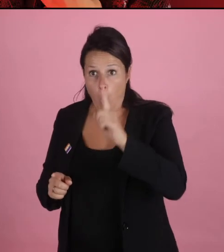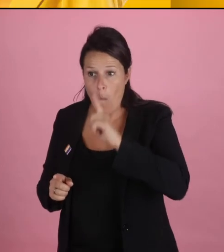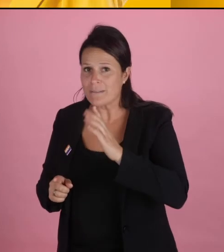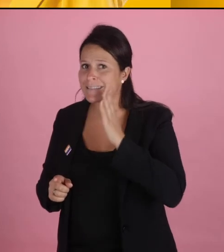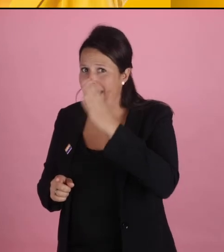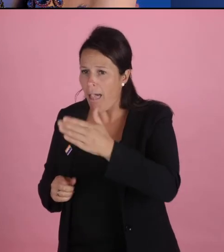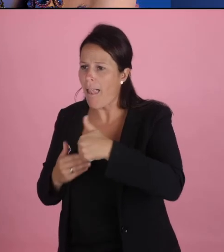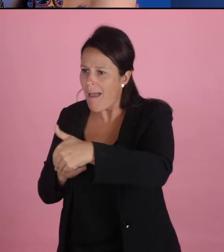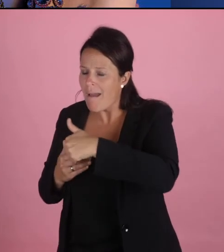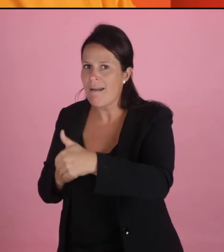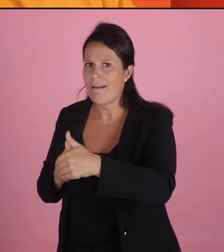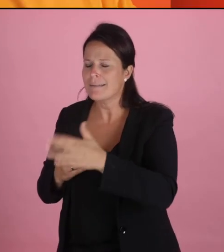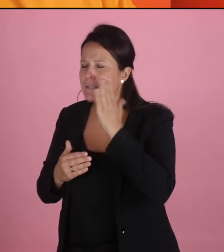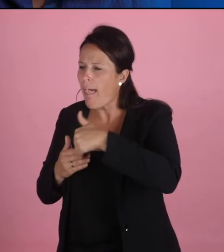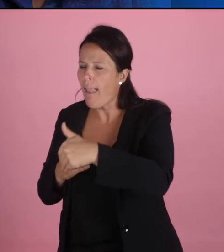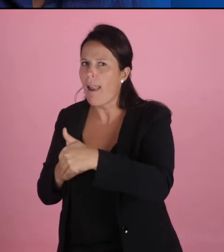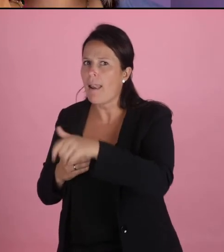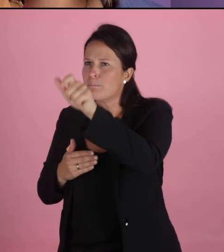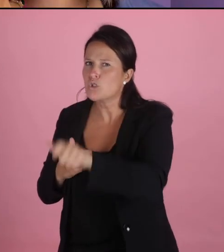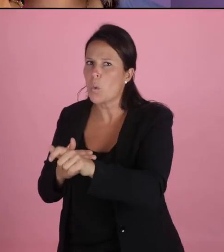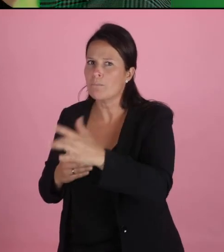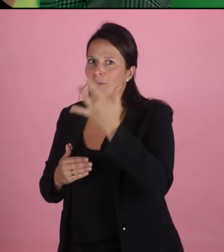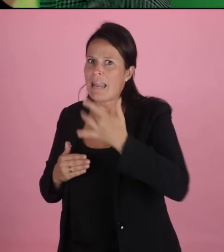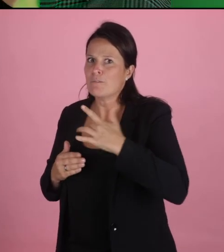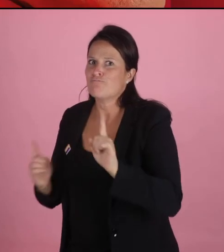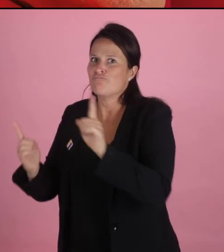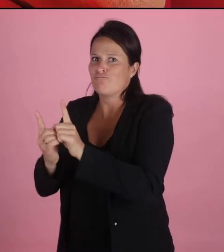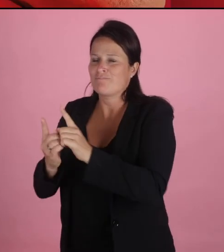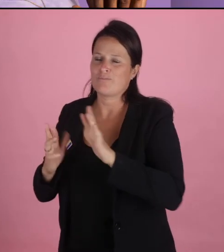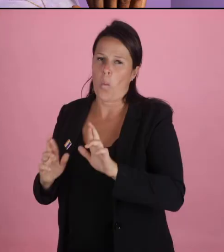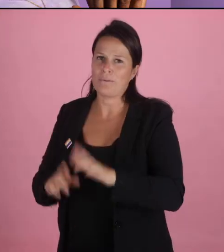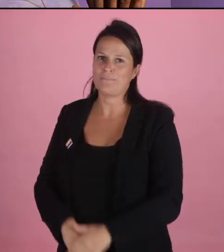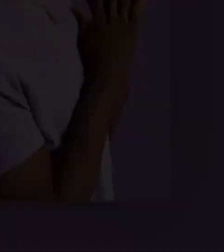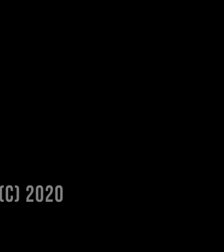So, I'm still hoping that one day I would, one day soon I would find love.